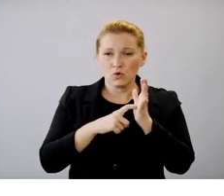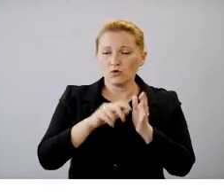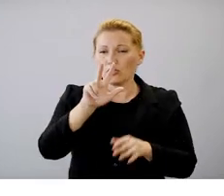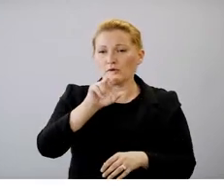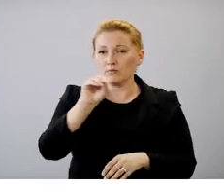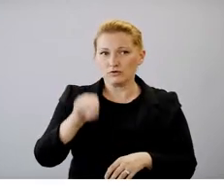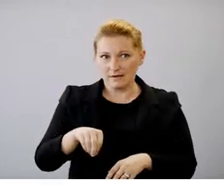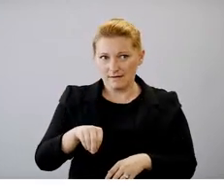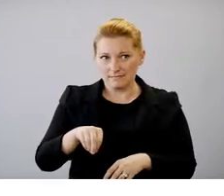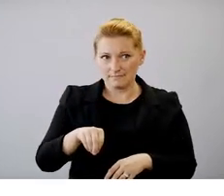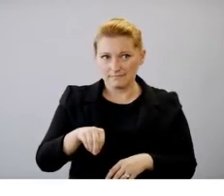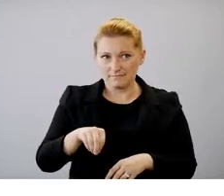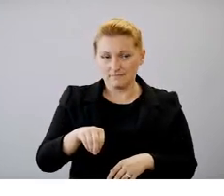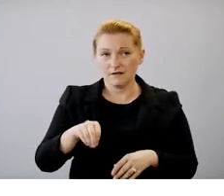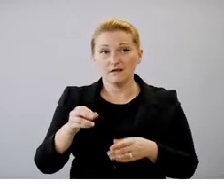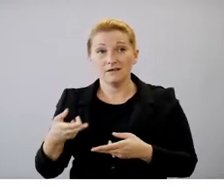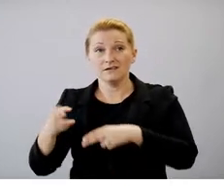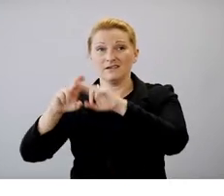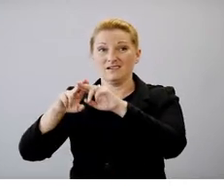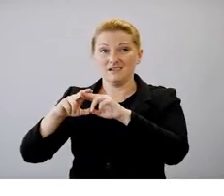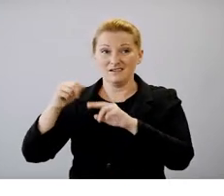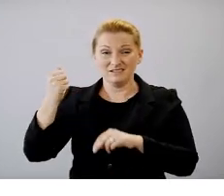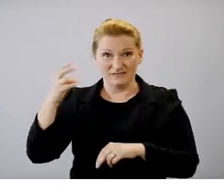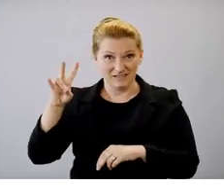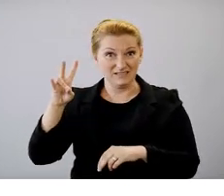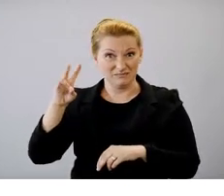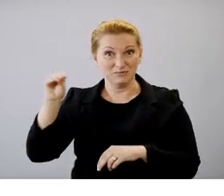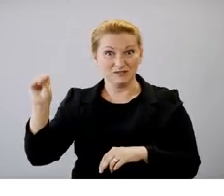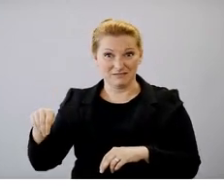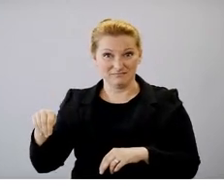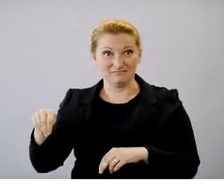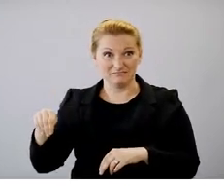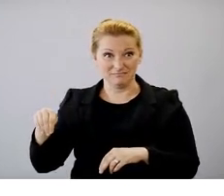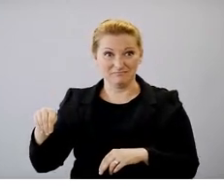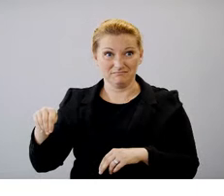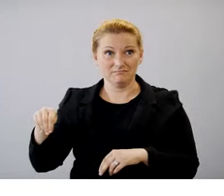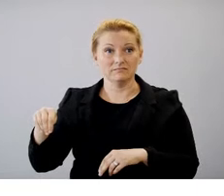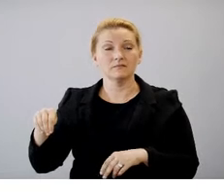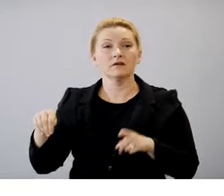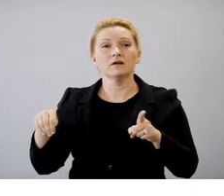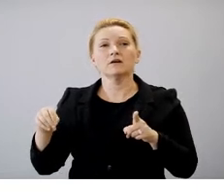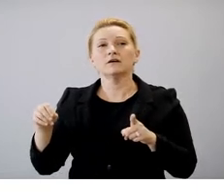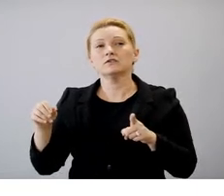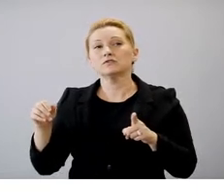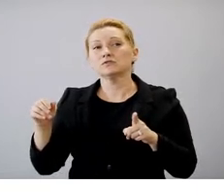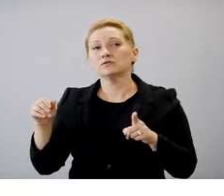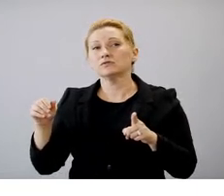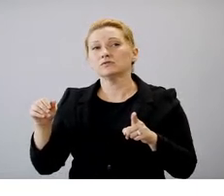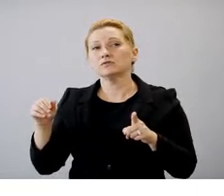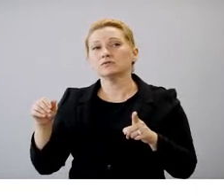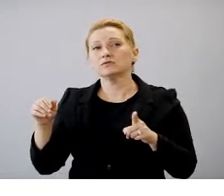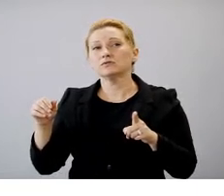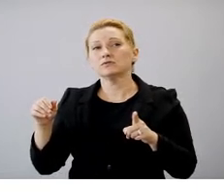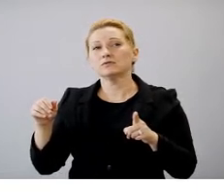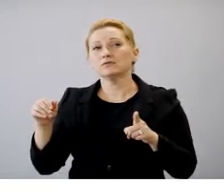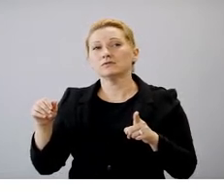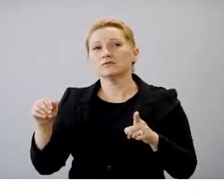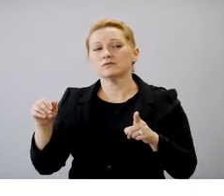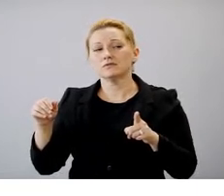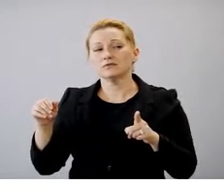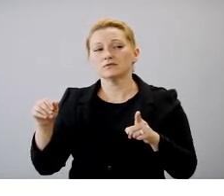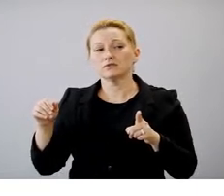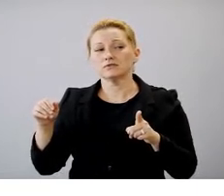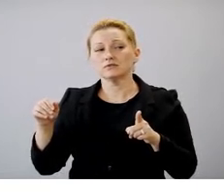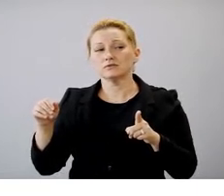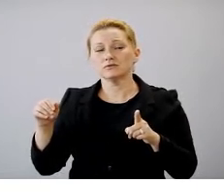that light blue bar in the bars on the left hand side, but it's the right three bars. You